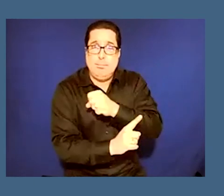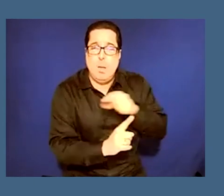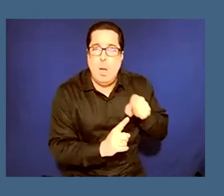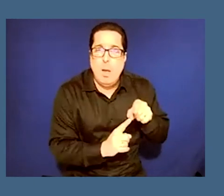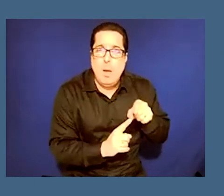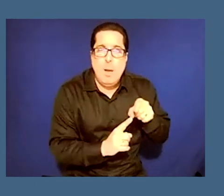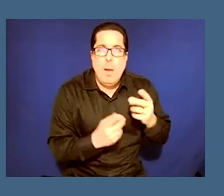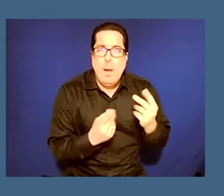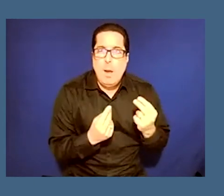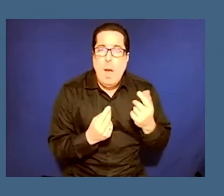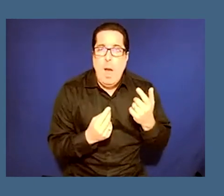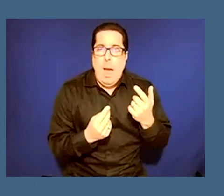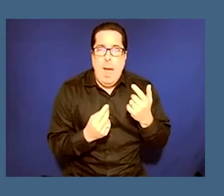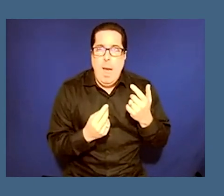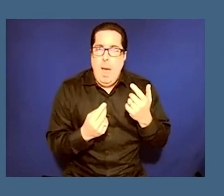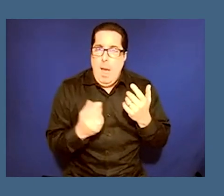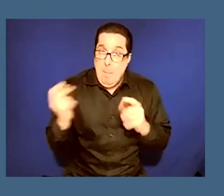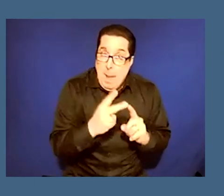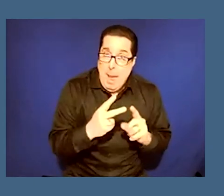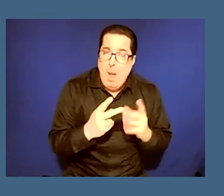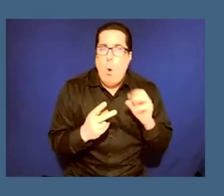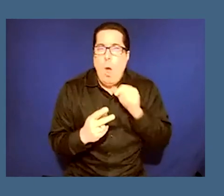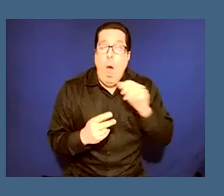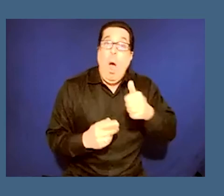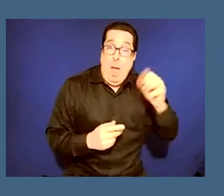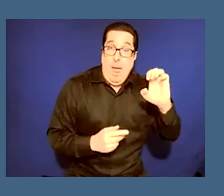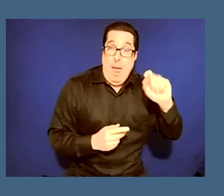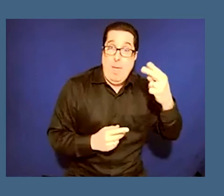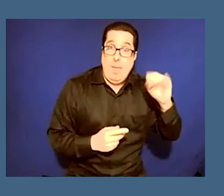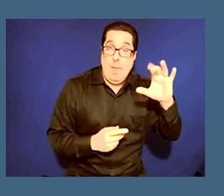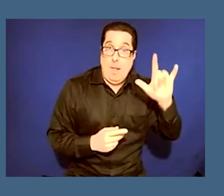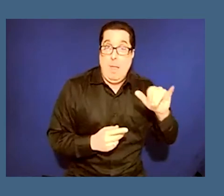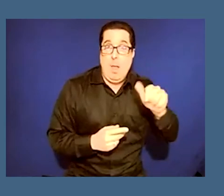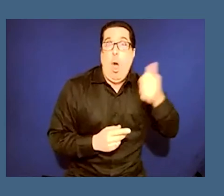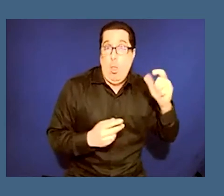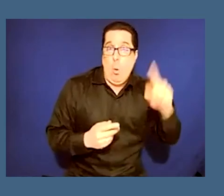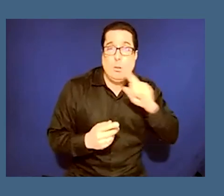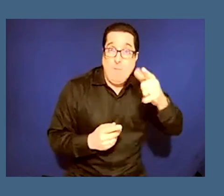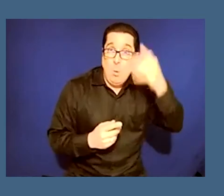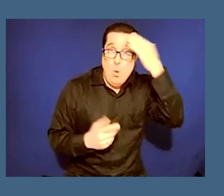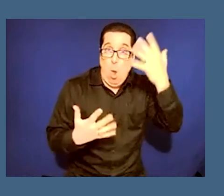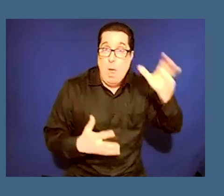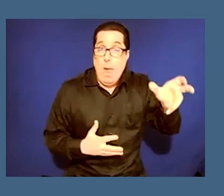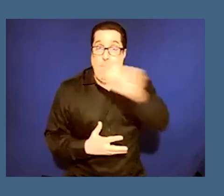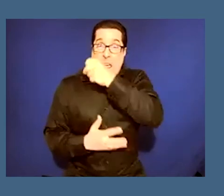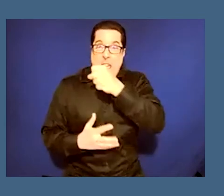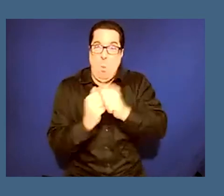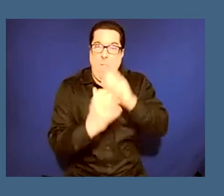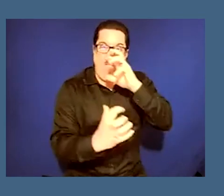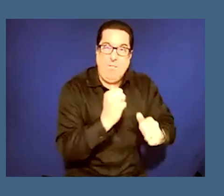totally other question when you look at that object and you know that you're displaying something that was taken with violence